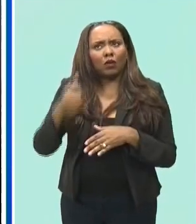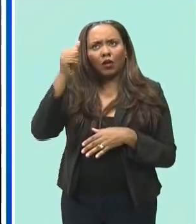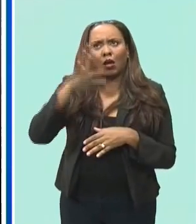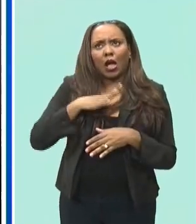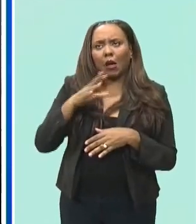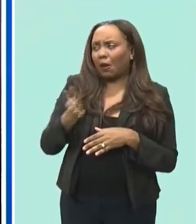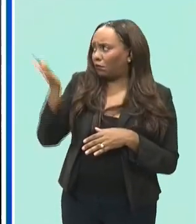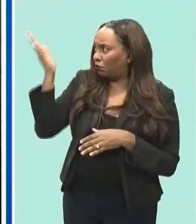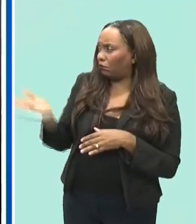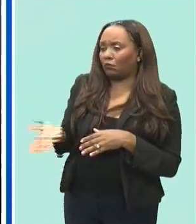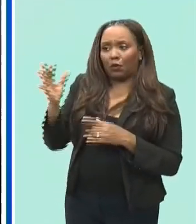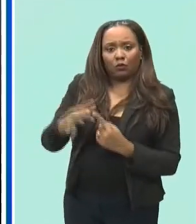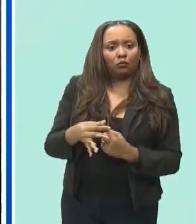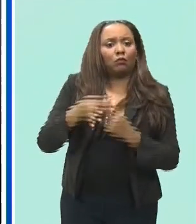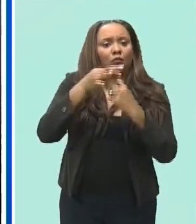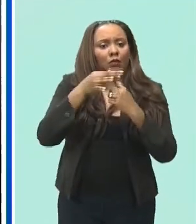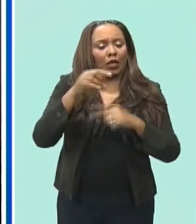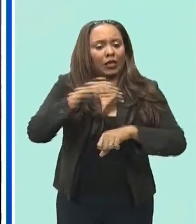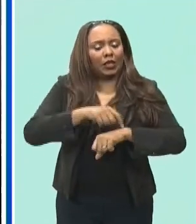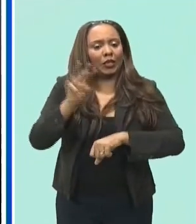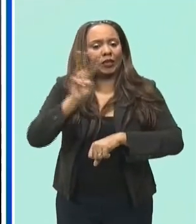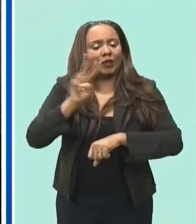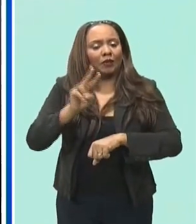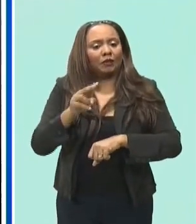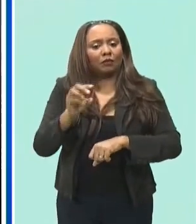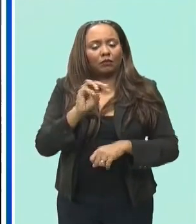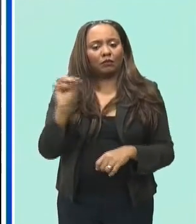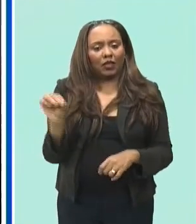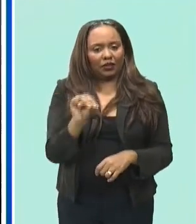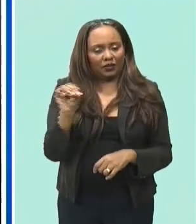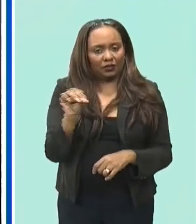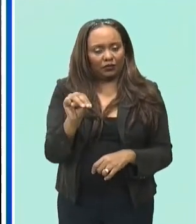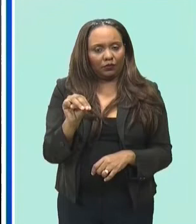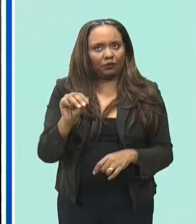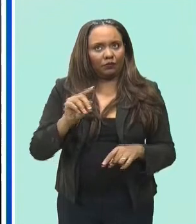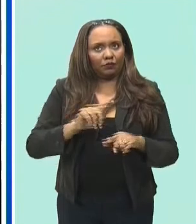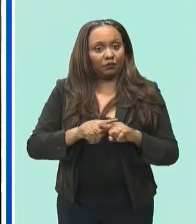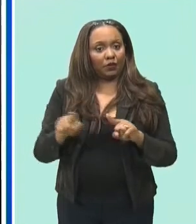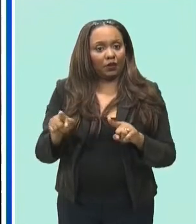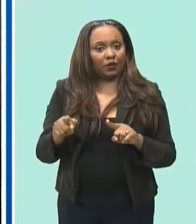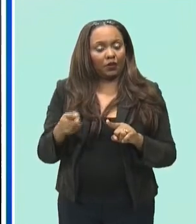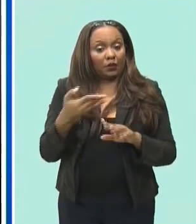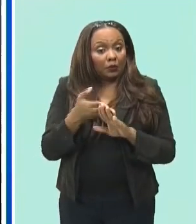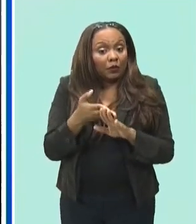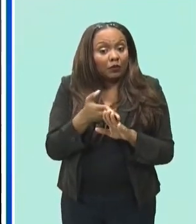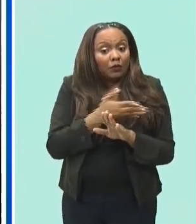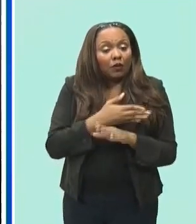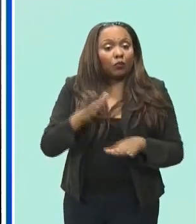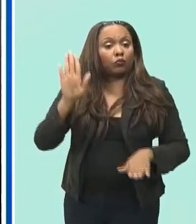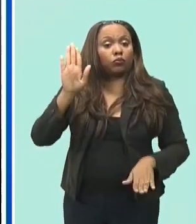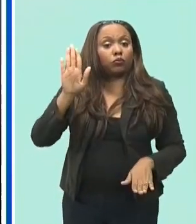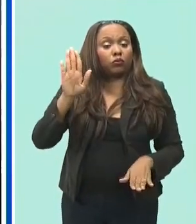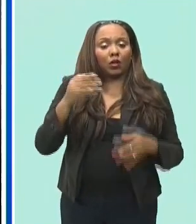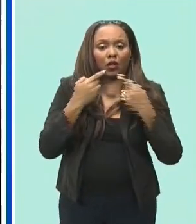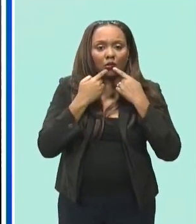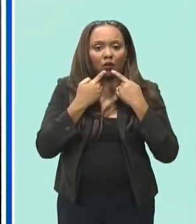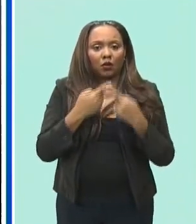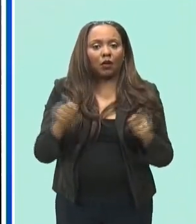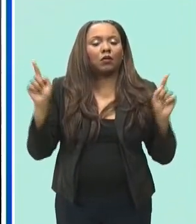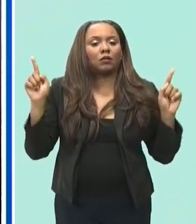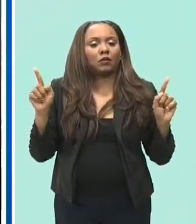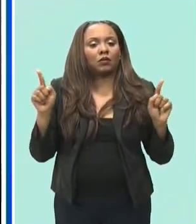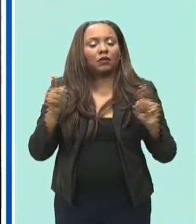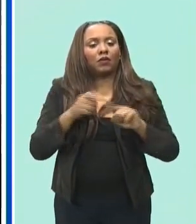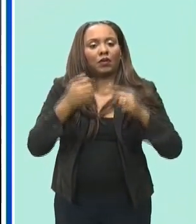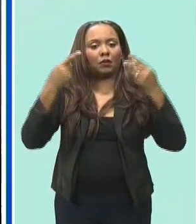public administration minister at 2 pm on monday but minutes before being sworn in an announcement from the office of the prime